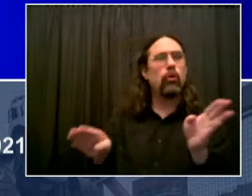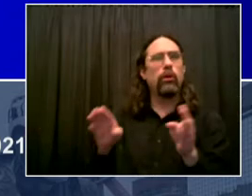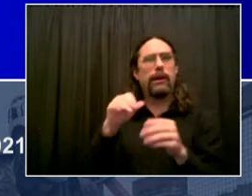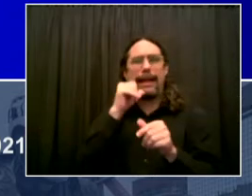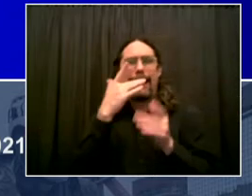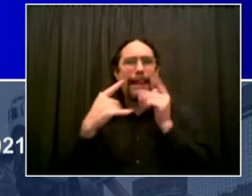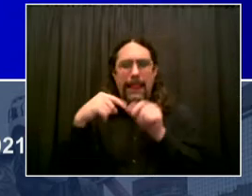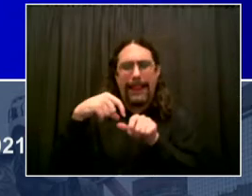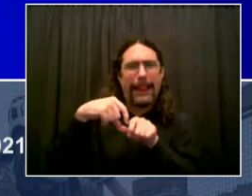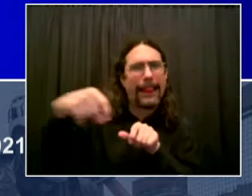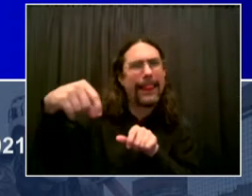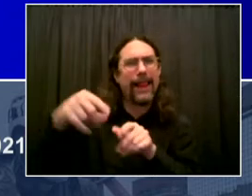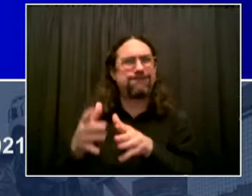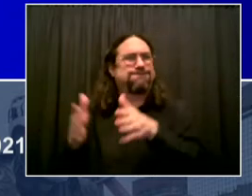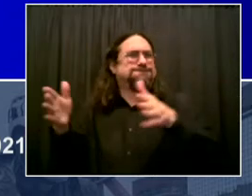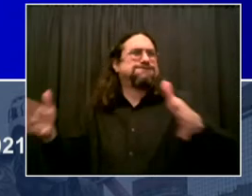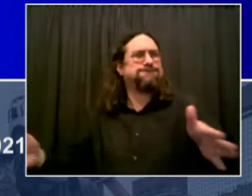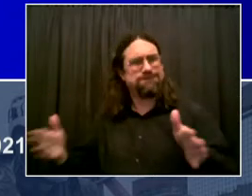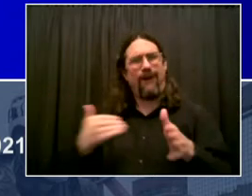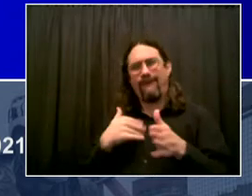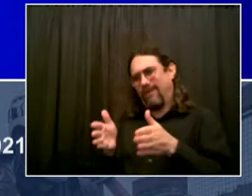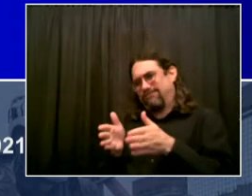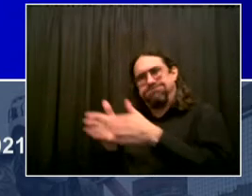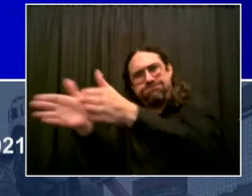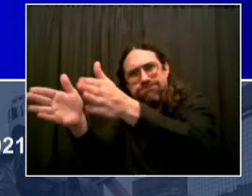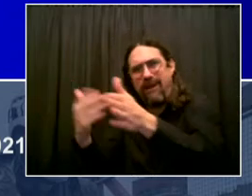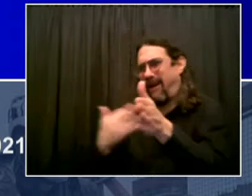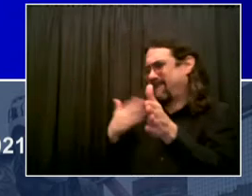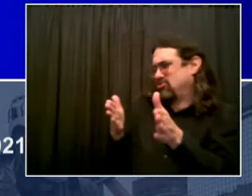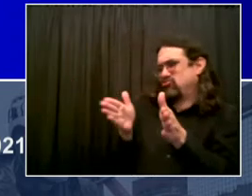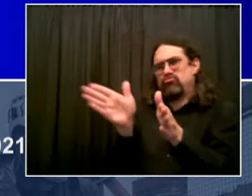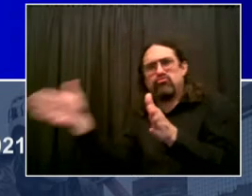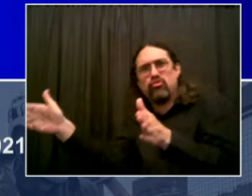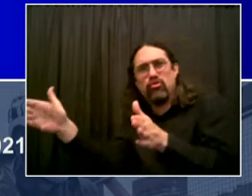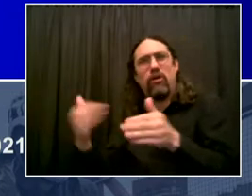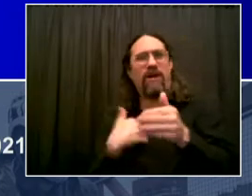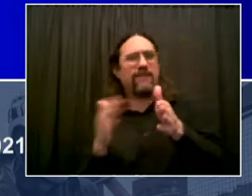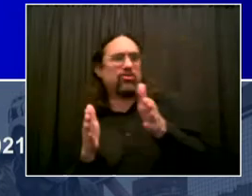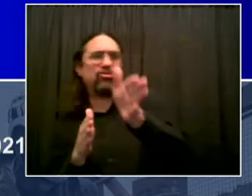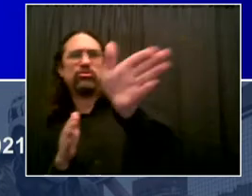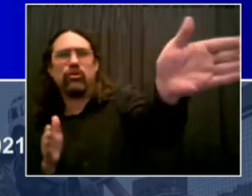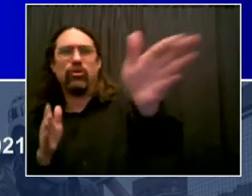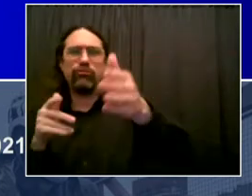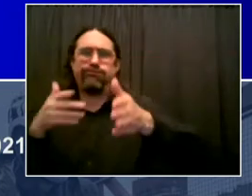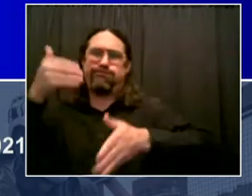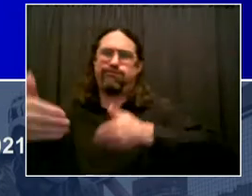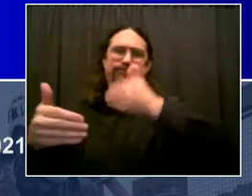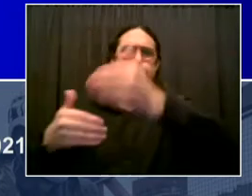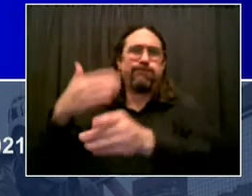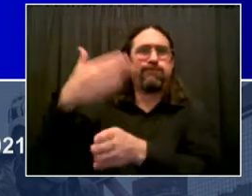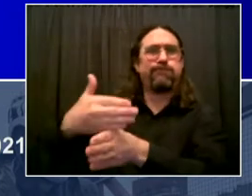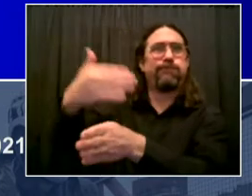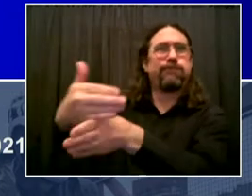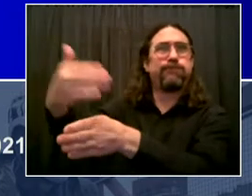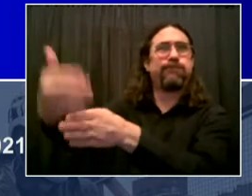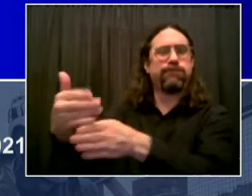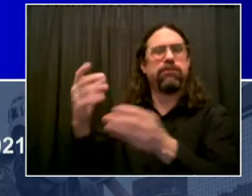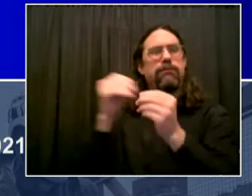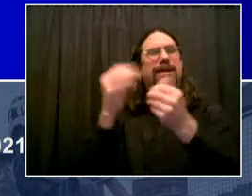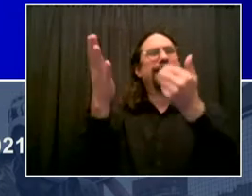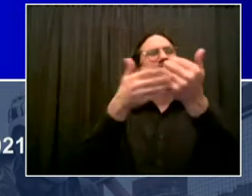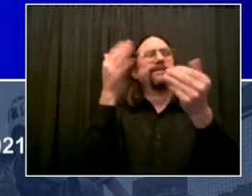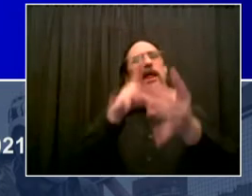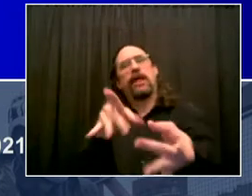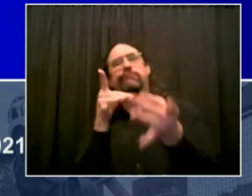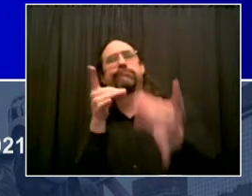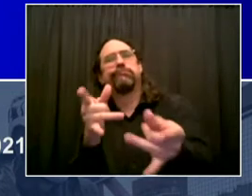this is one part of a bigger strategy to make biking always easier, always safer. And it connects with Vision Zero,